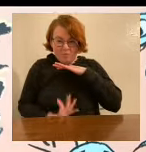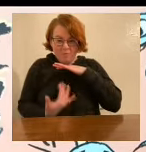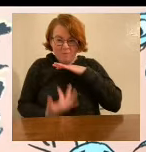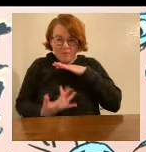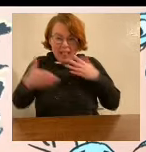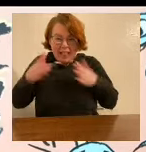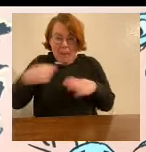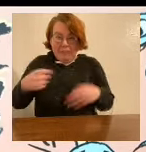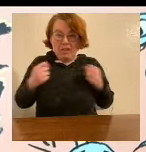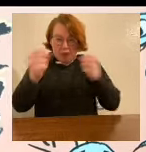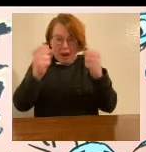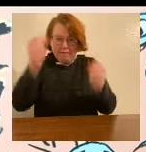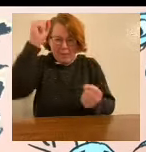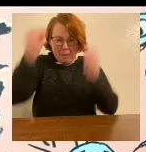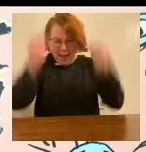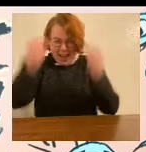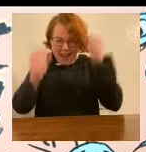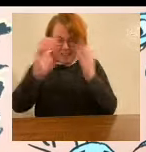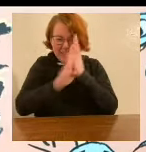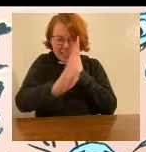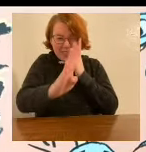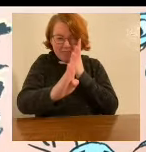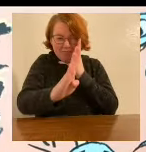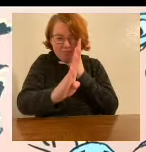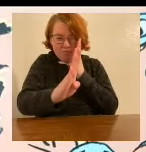Let me drive their bus!